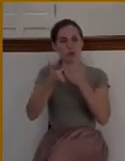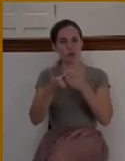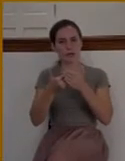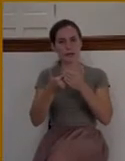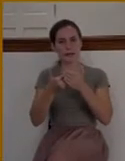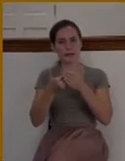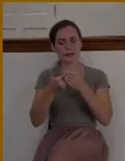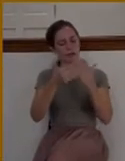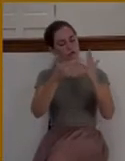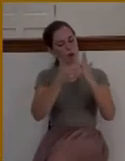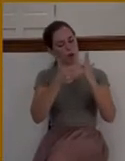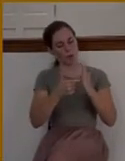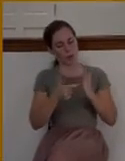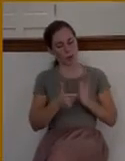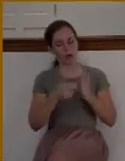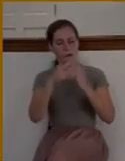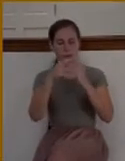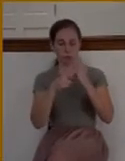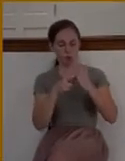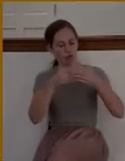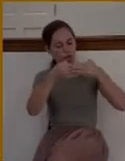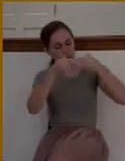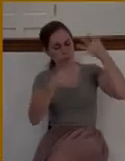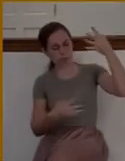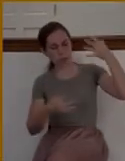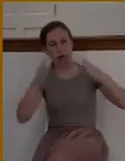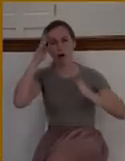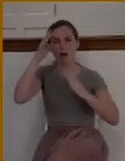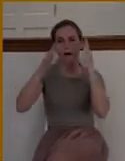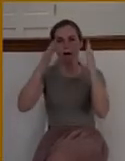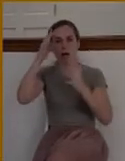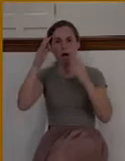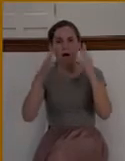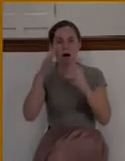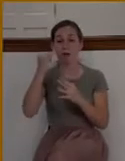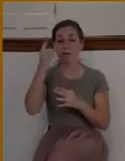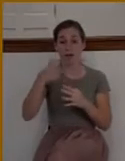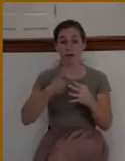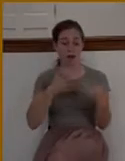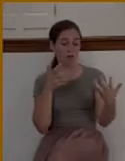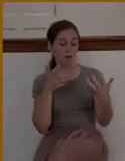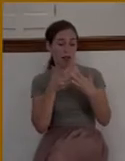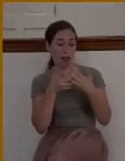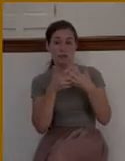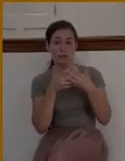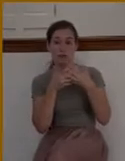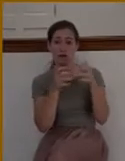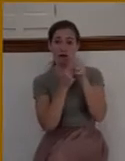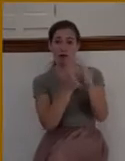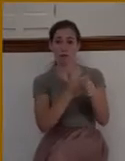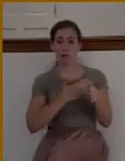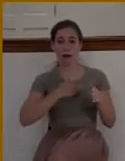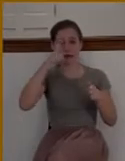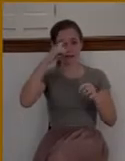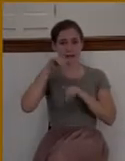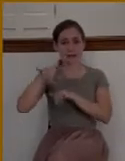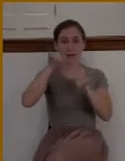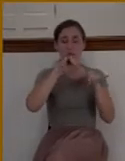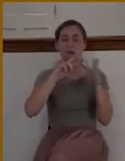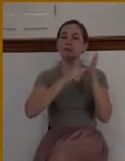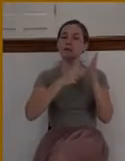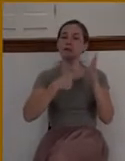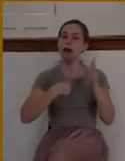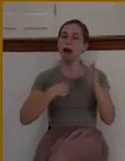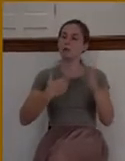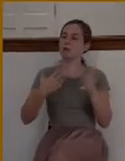that standard. But the problem is, is that true goodness is not defined by what you think goodness